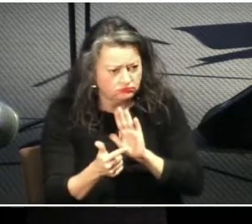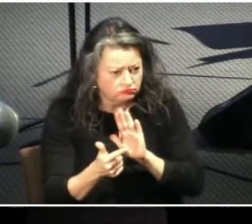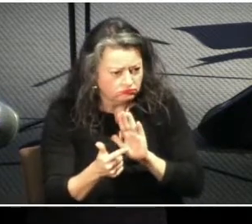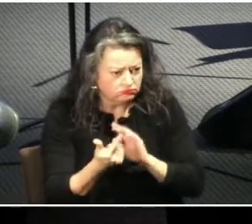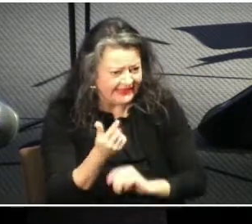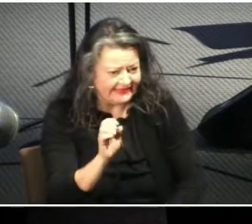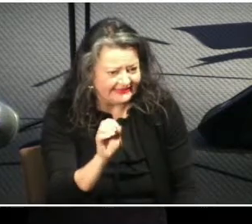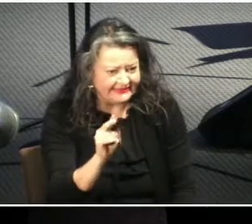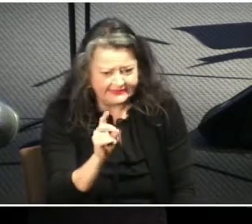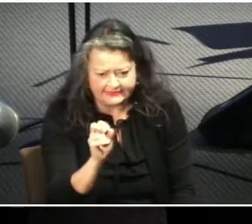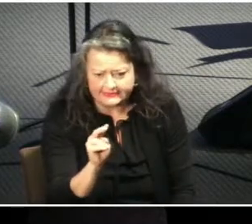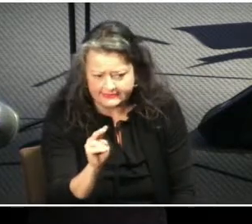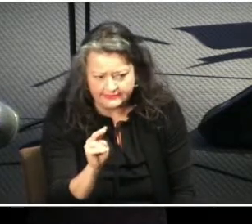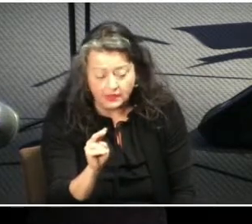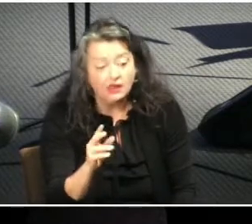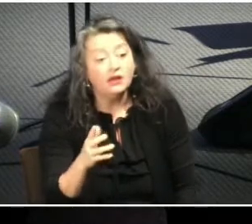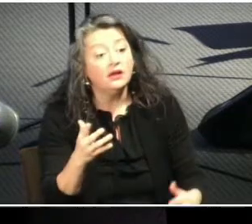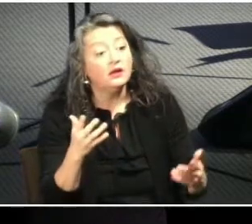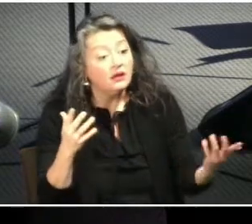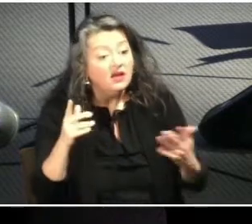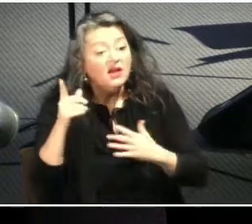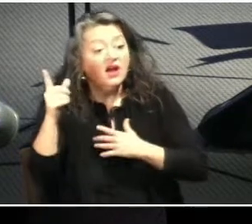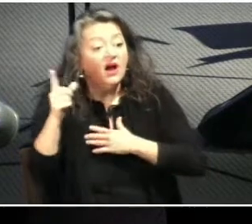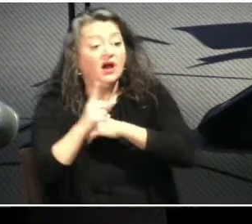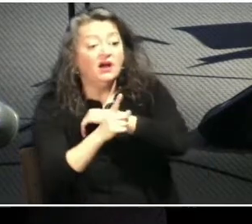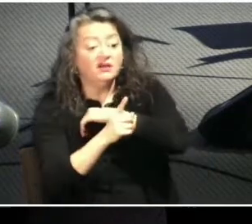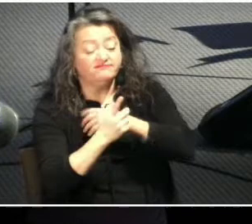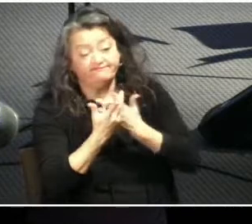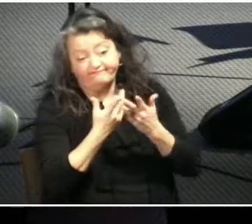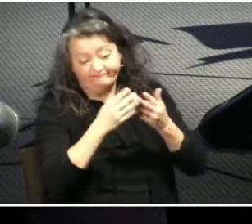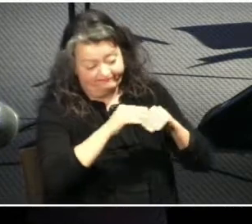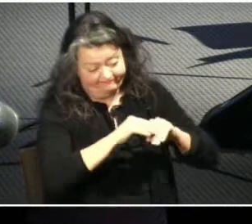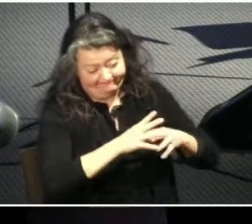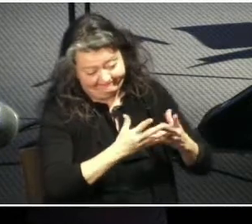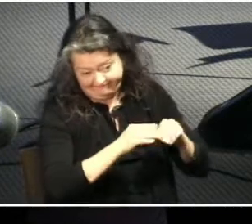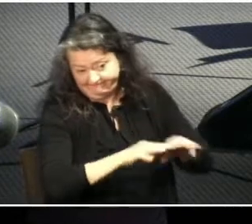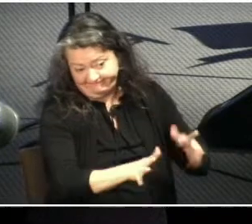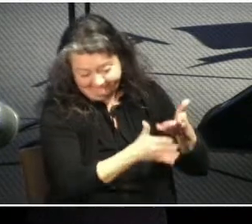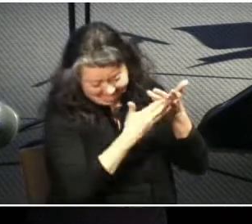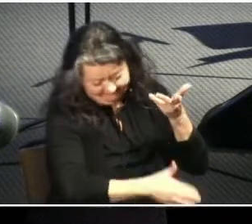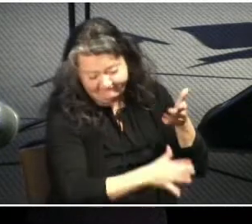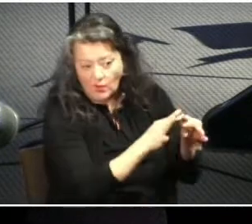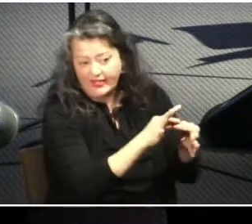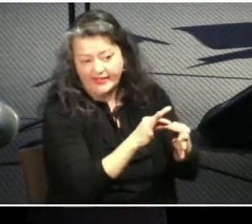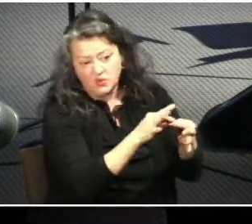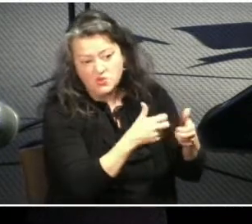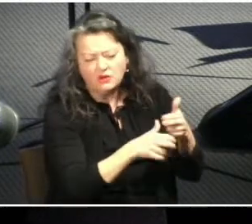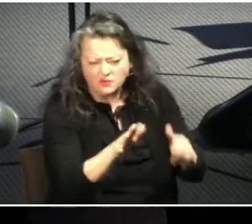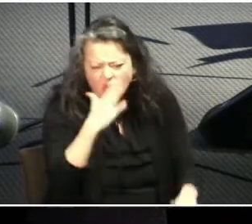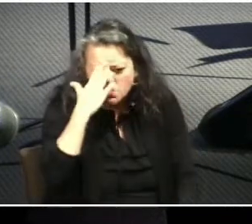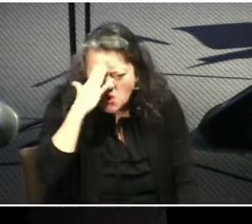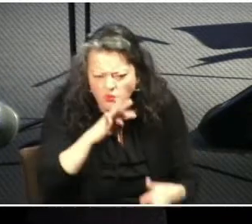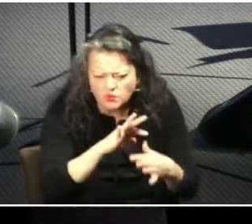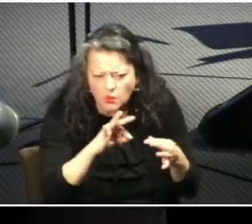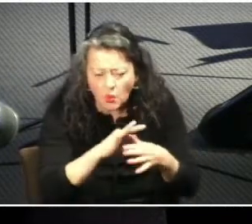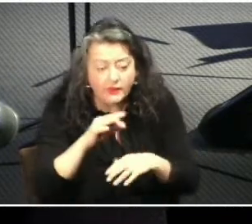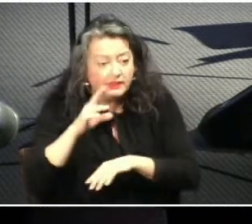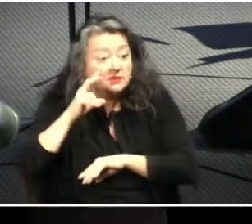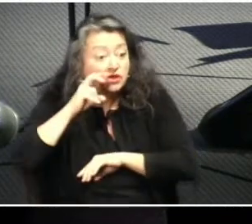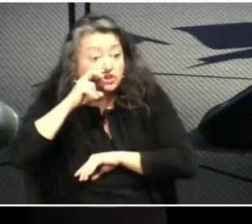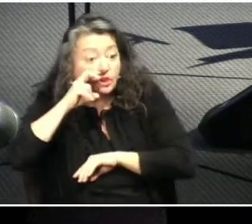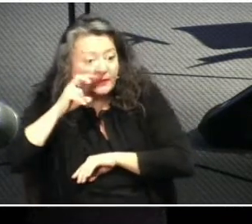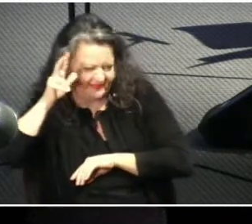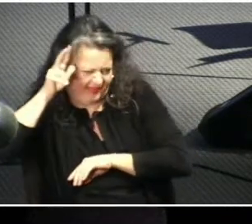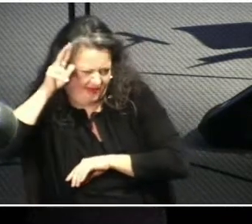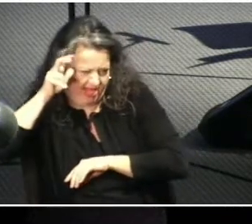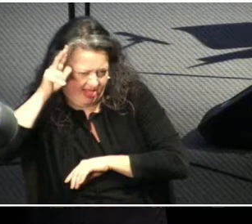on their relationship and you know the story the serpent who was the devil comes along to eve